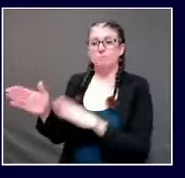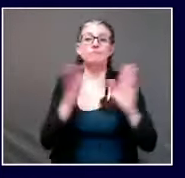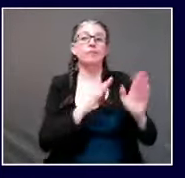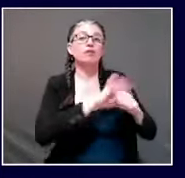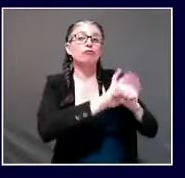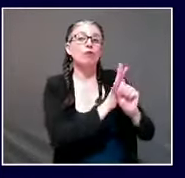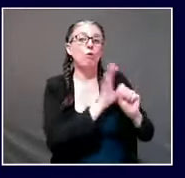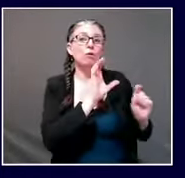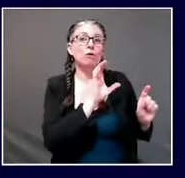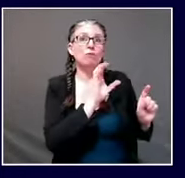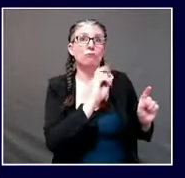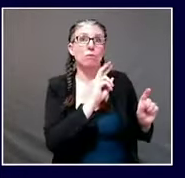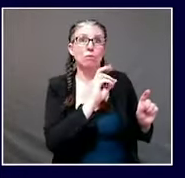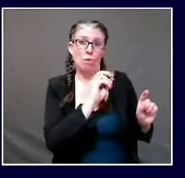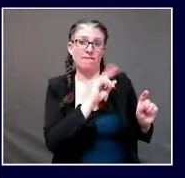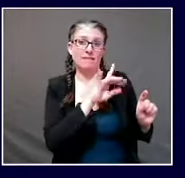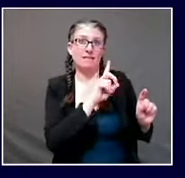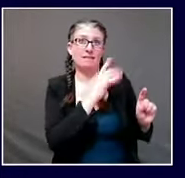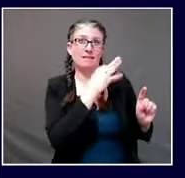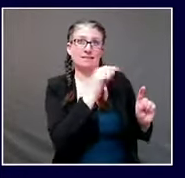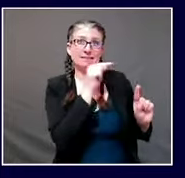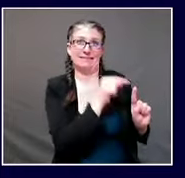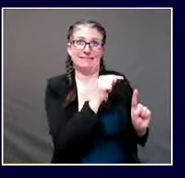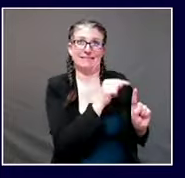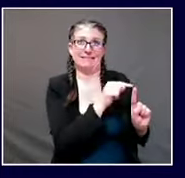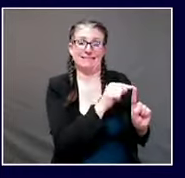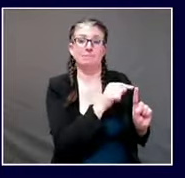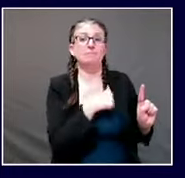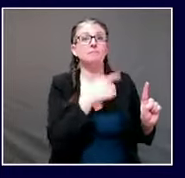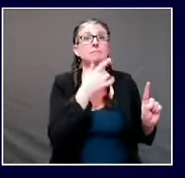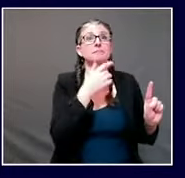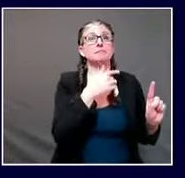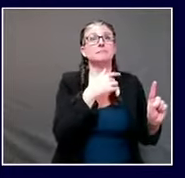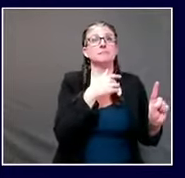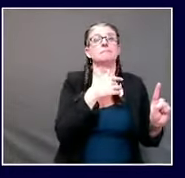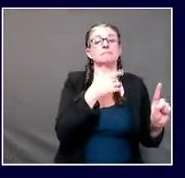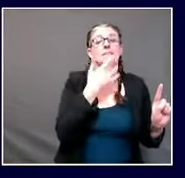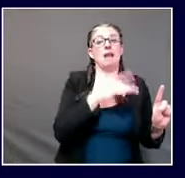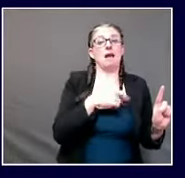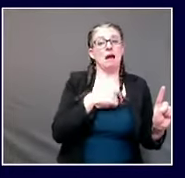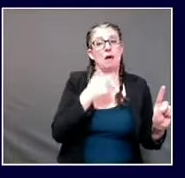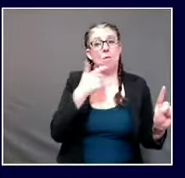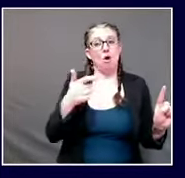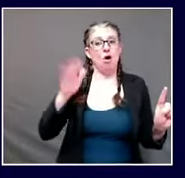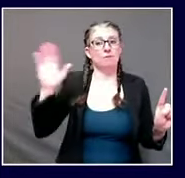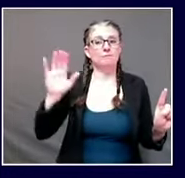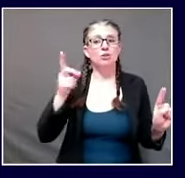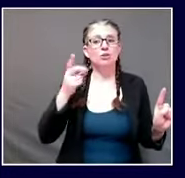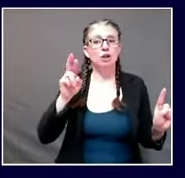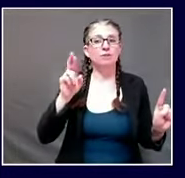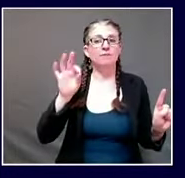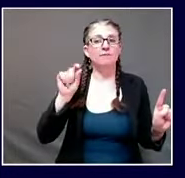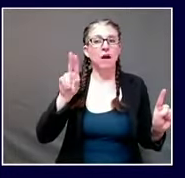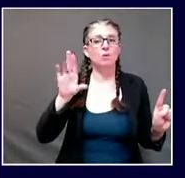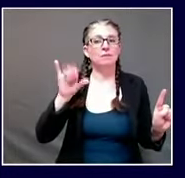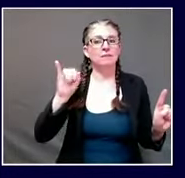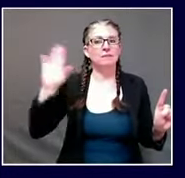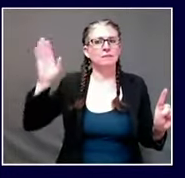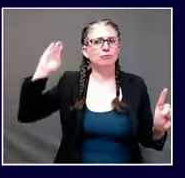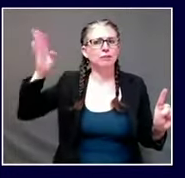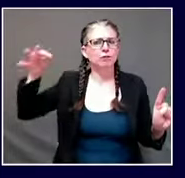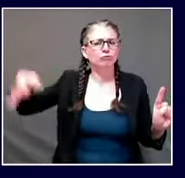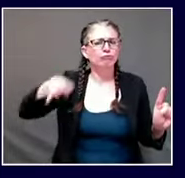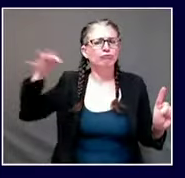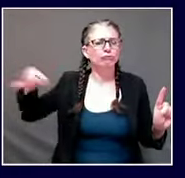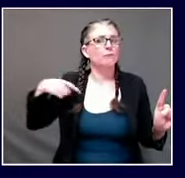he addressed this topic and he did not think that there have been significant mutations that have generated changes